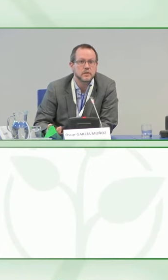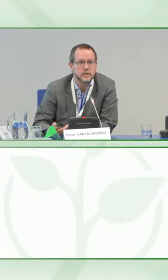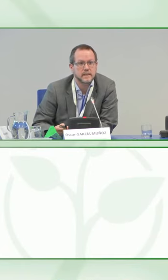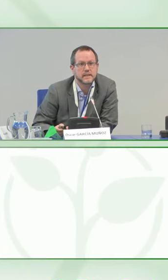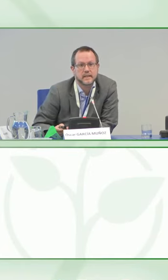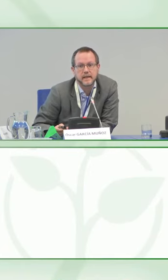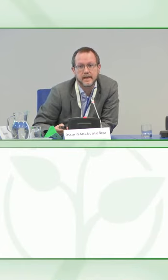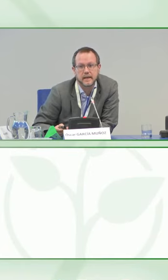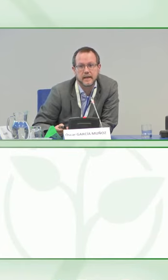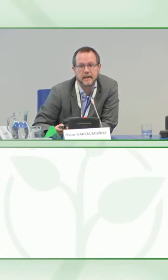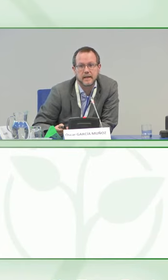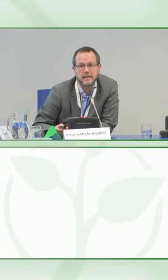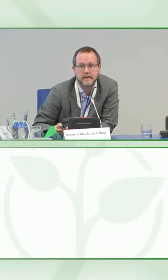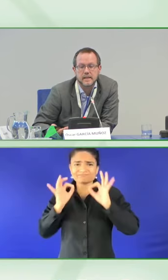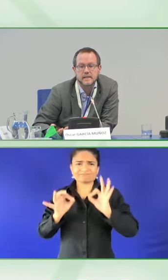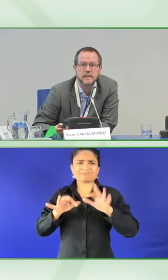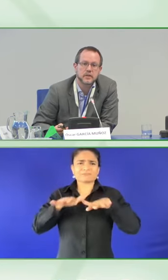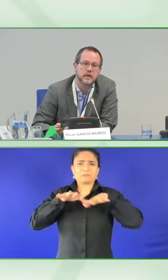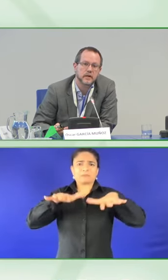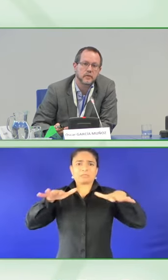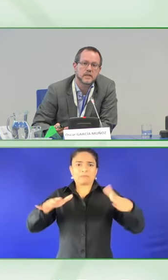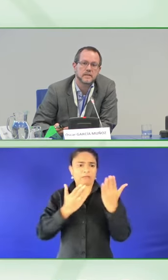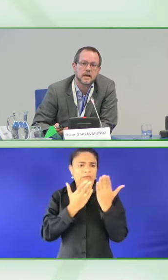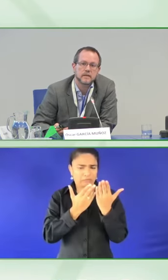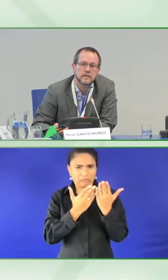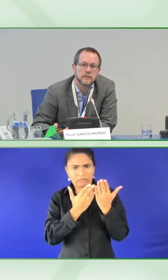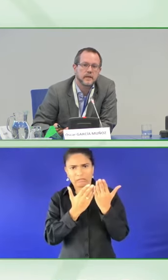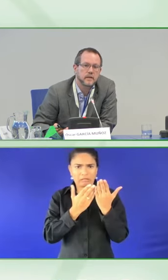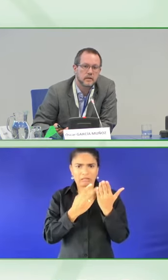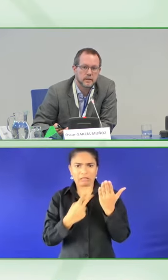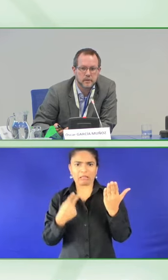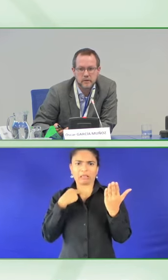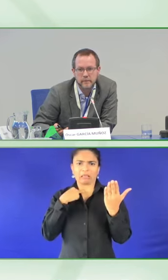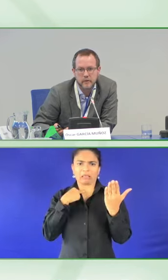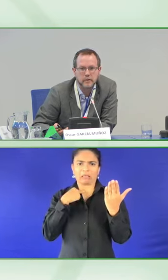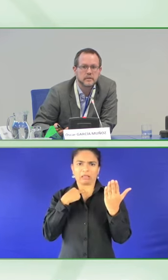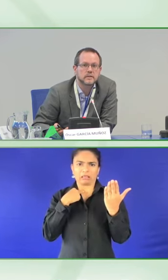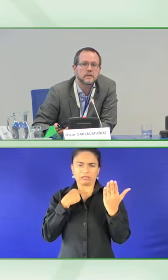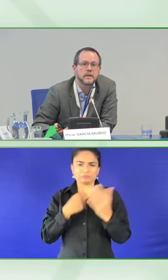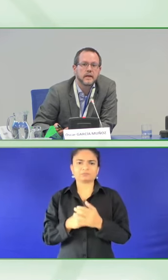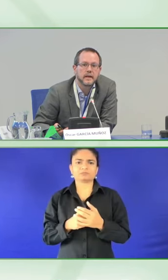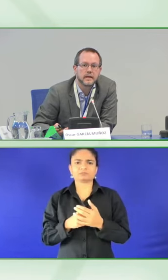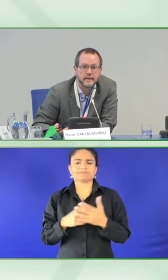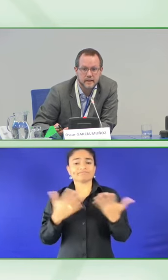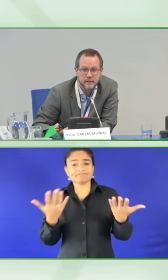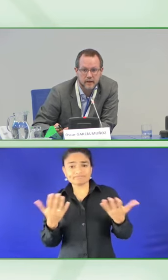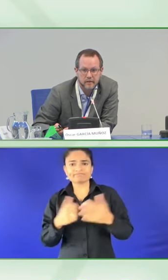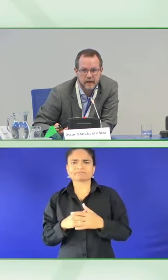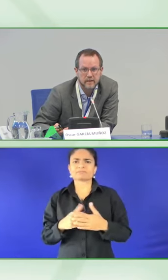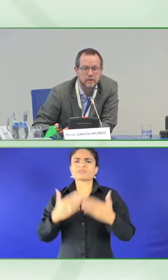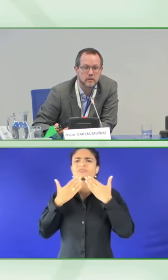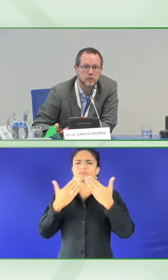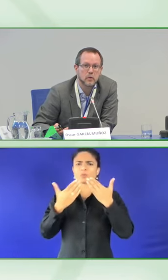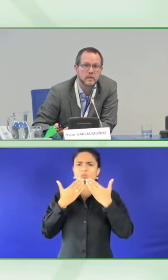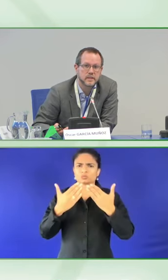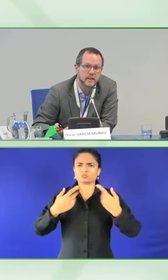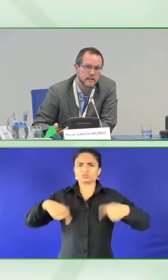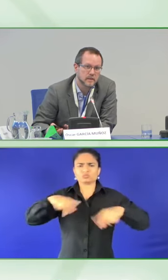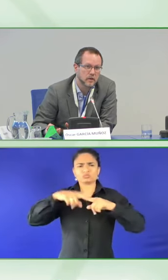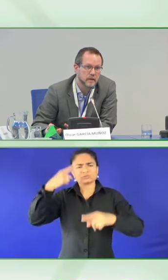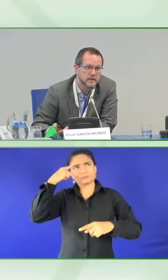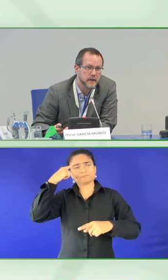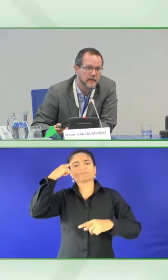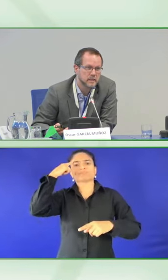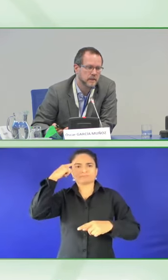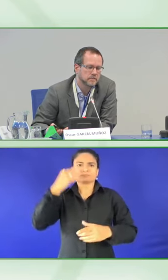a solution is the Easy Dictionary, which is under the dominion www.dictionariofacil.org.